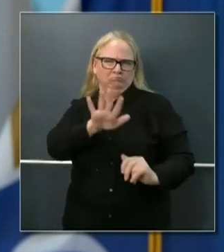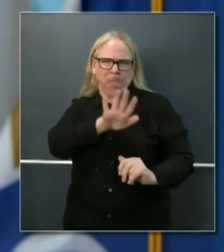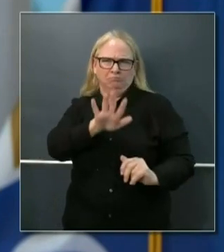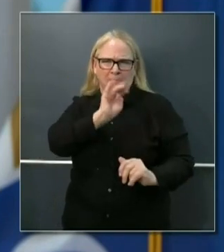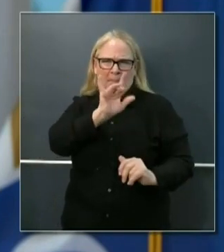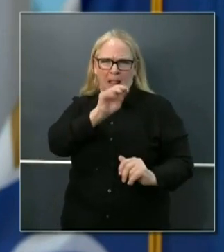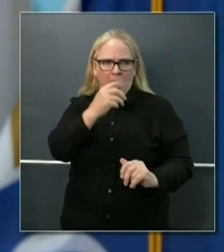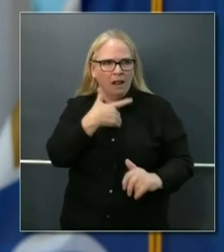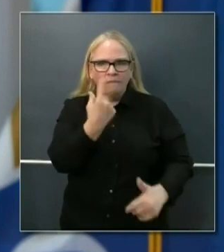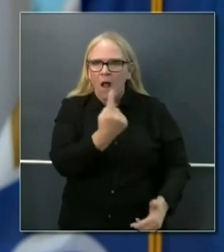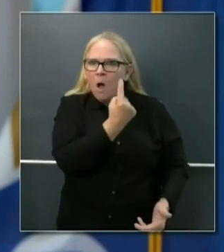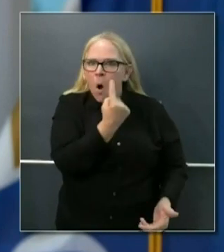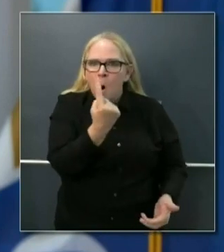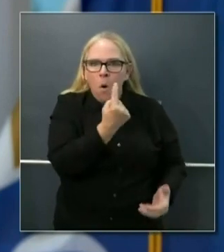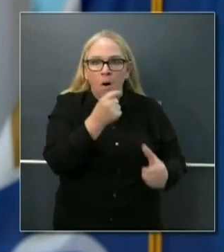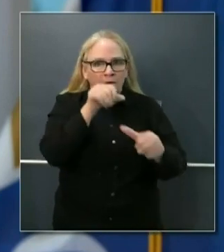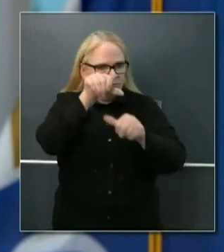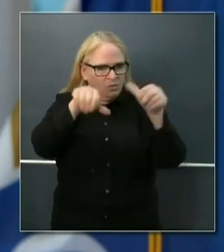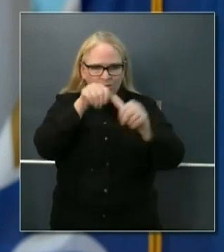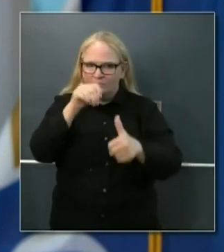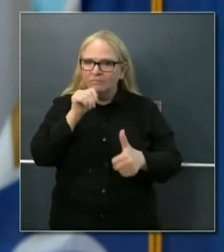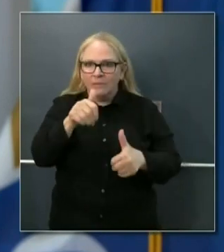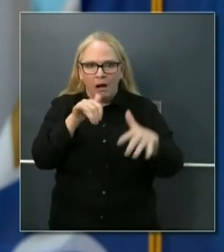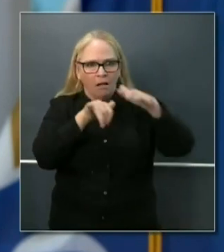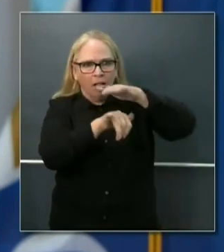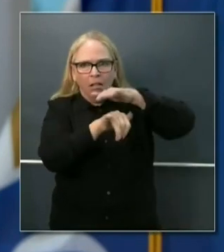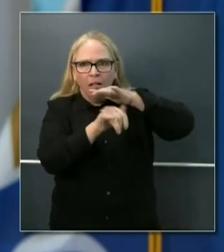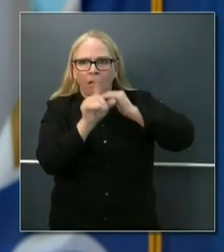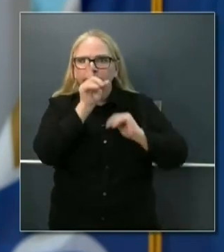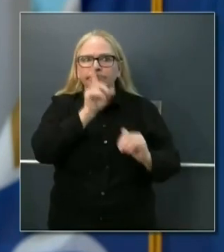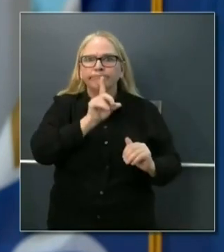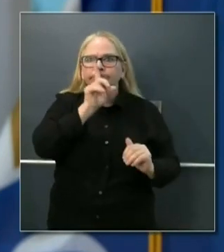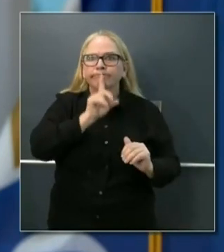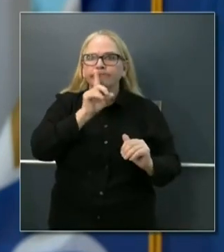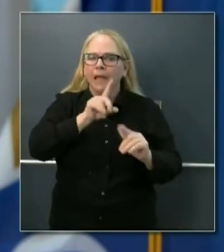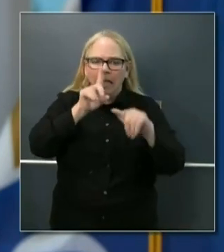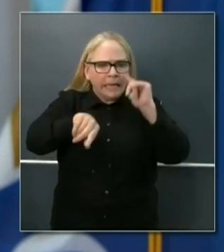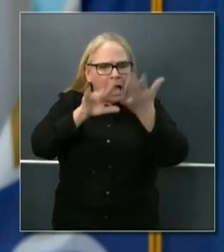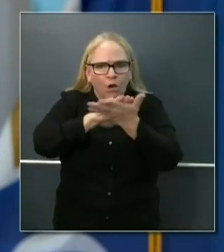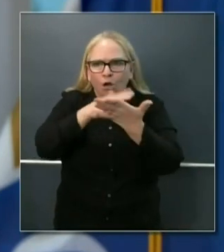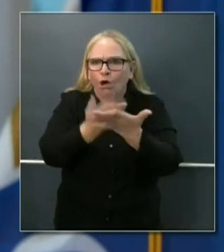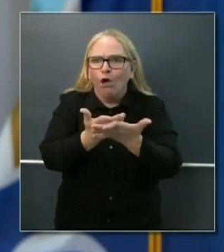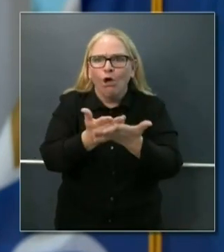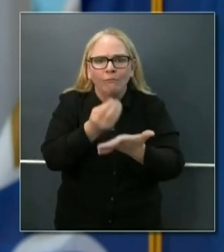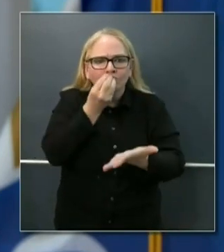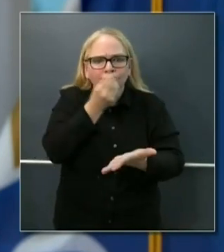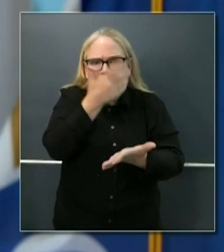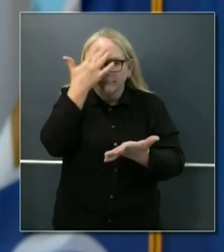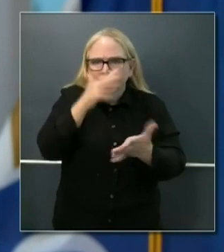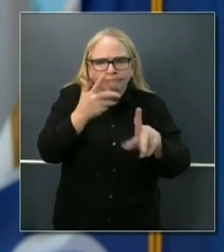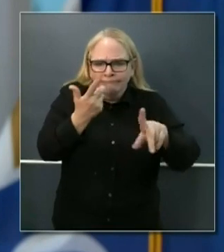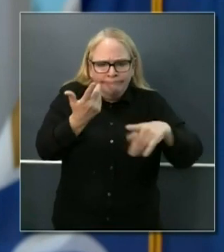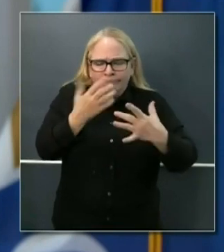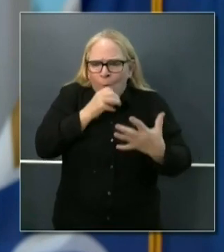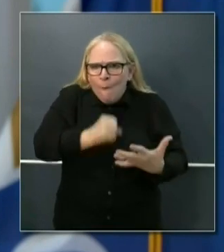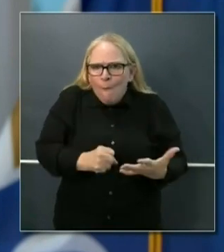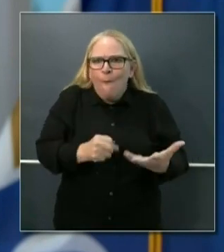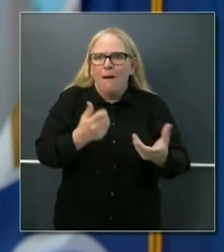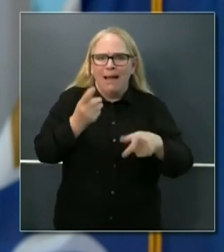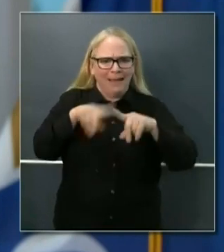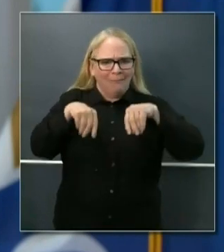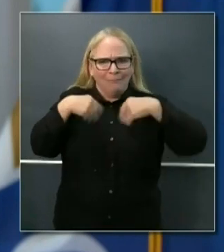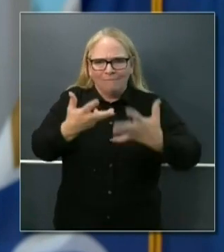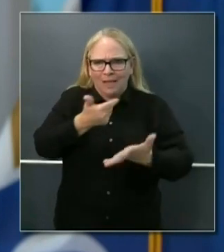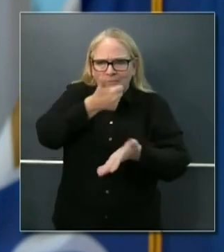socially isolated, unable, in many respects, to cook their own meals, unable to provide the